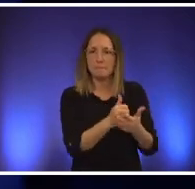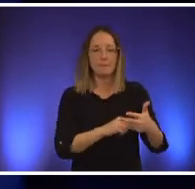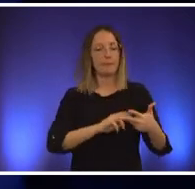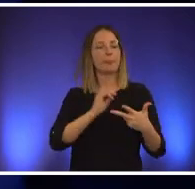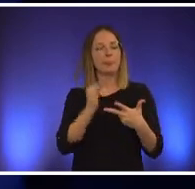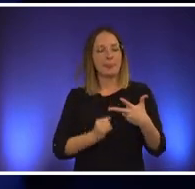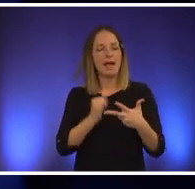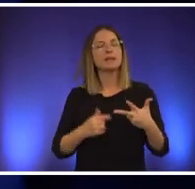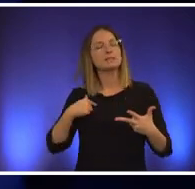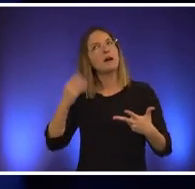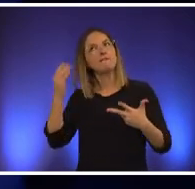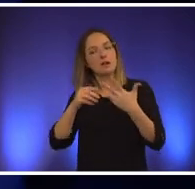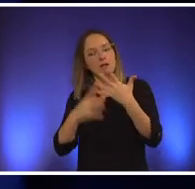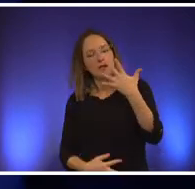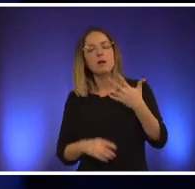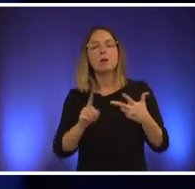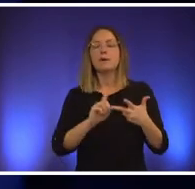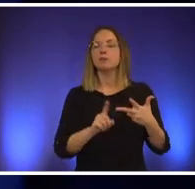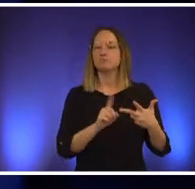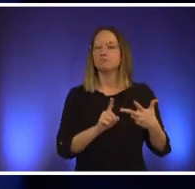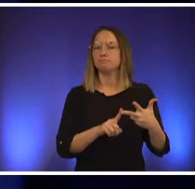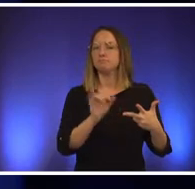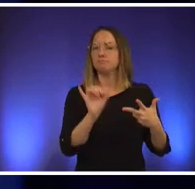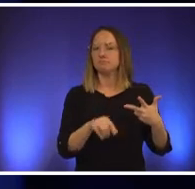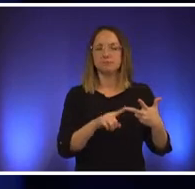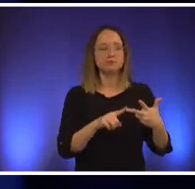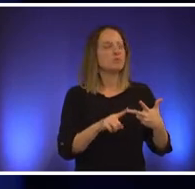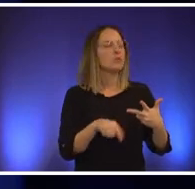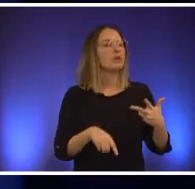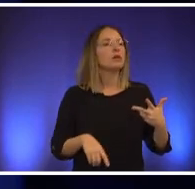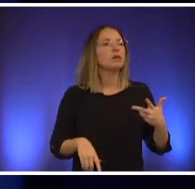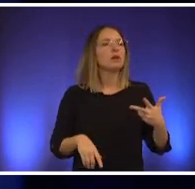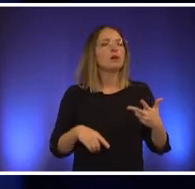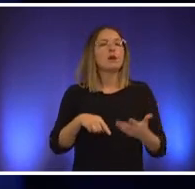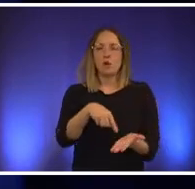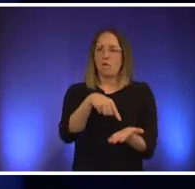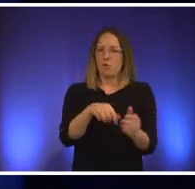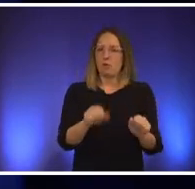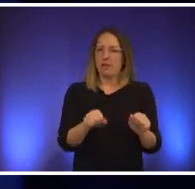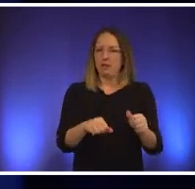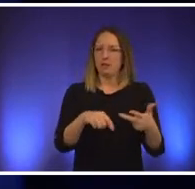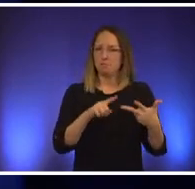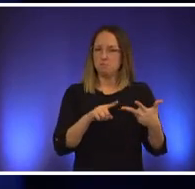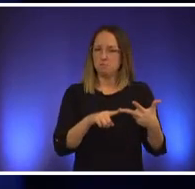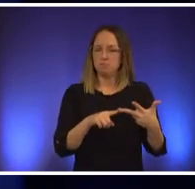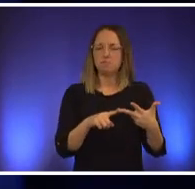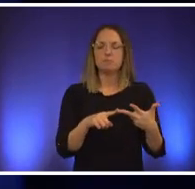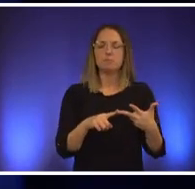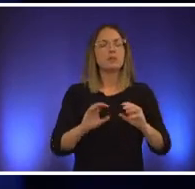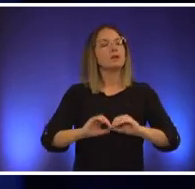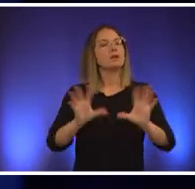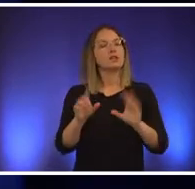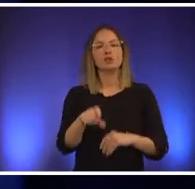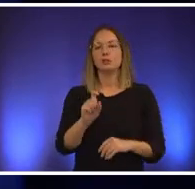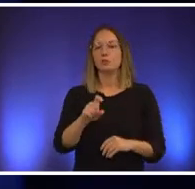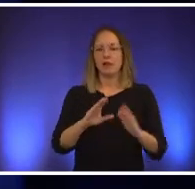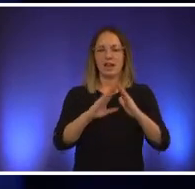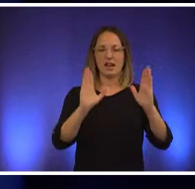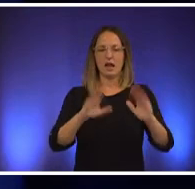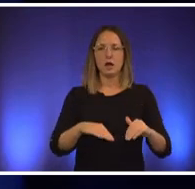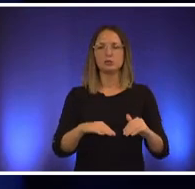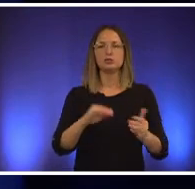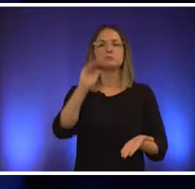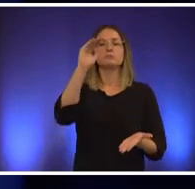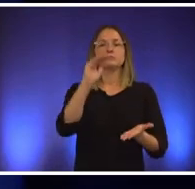others but i'll mention i'll mention a third and that is as we talk about affordability clearly we need to make housing more affordable